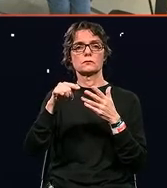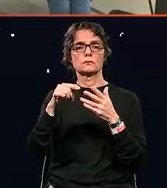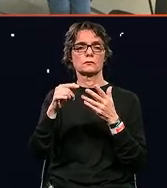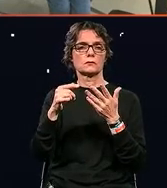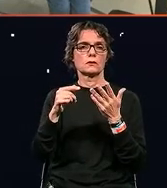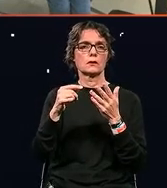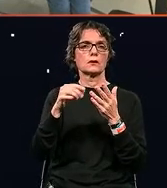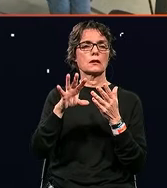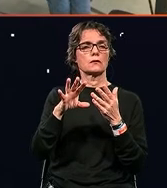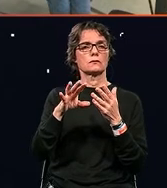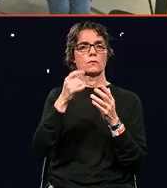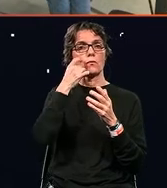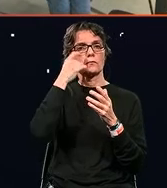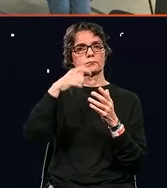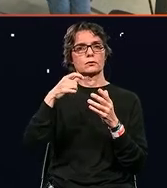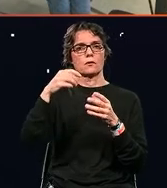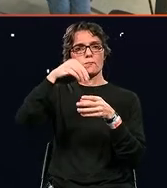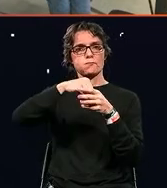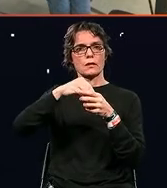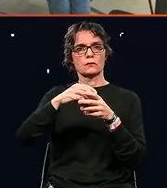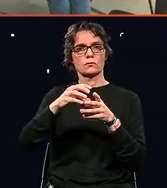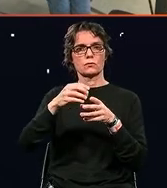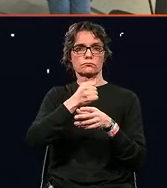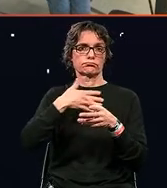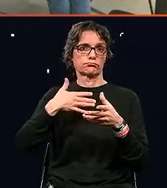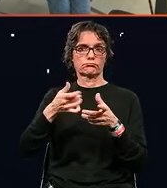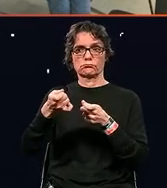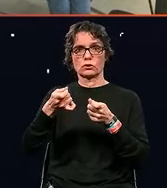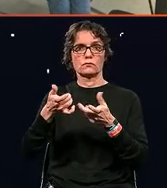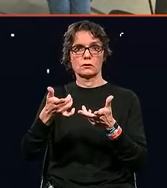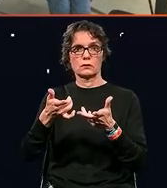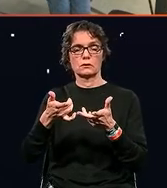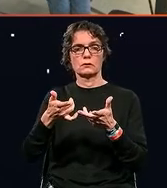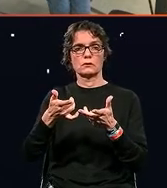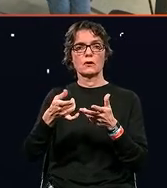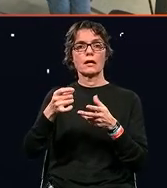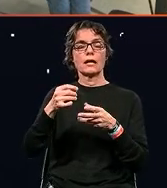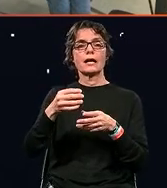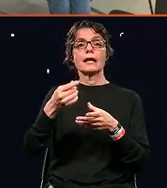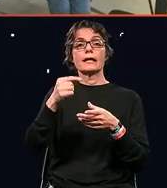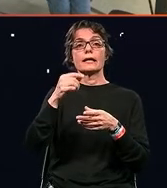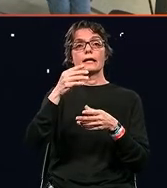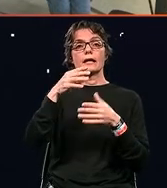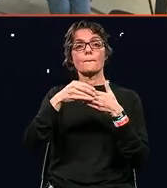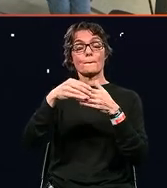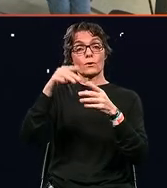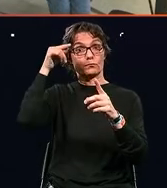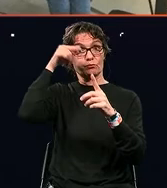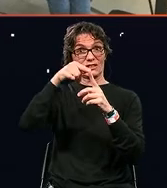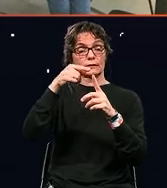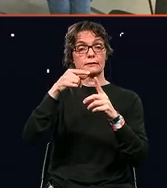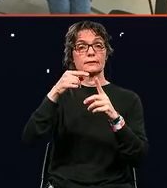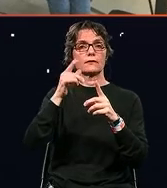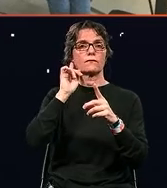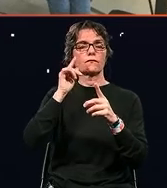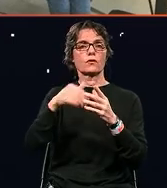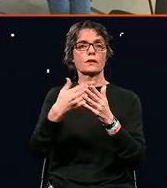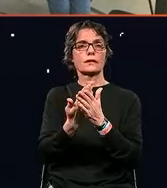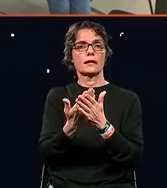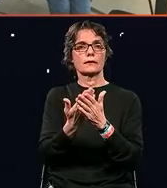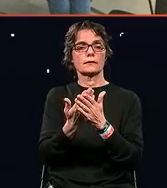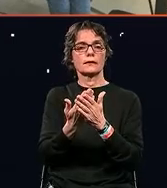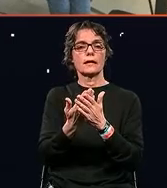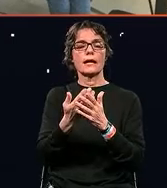in your organizations into, you know, creating even more value is for leaders to let control